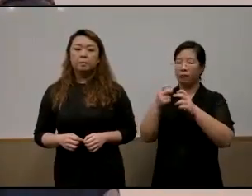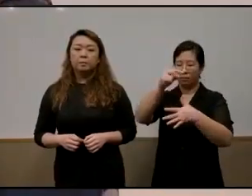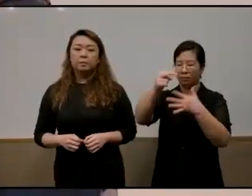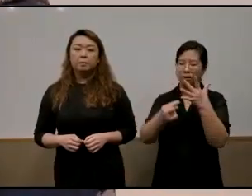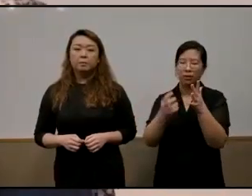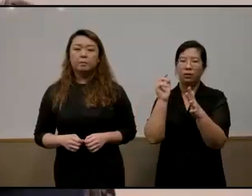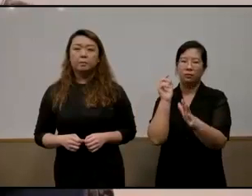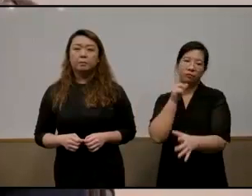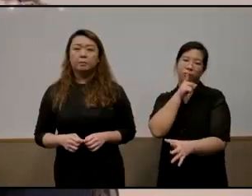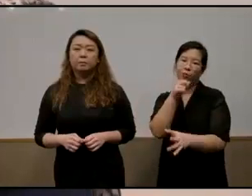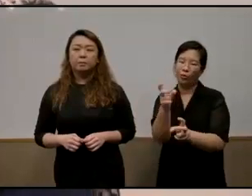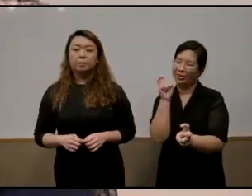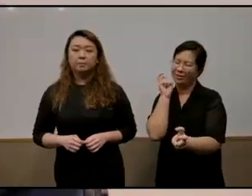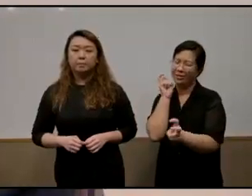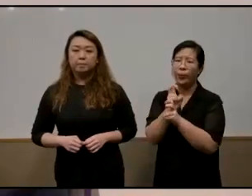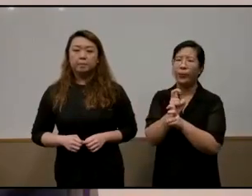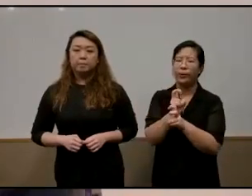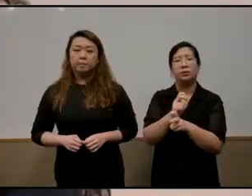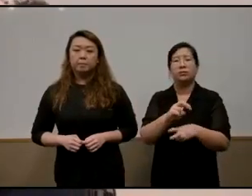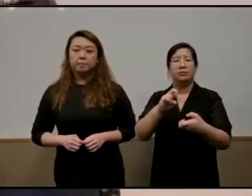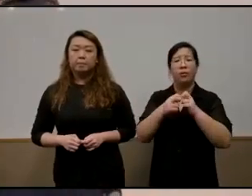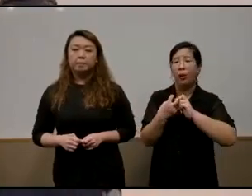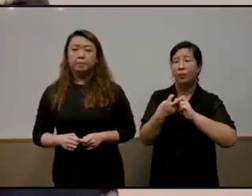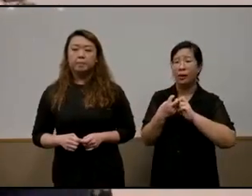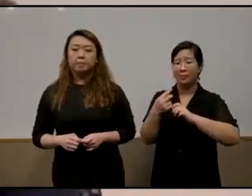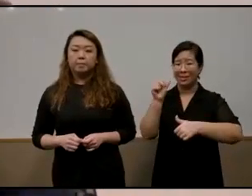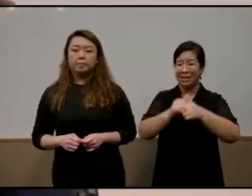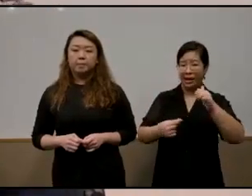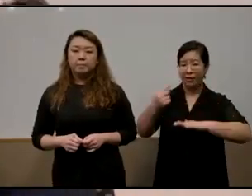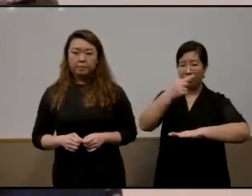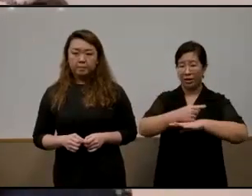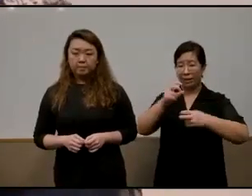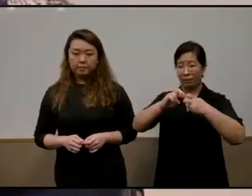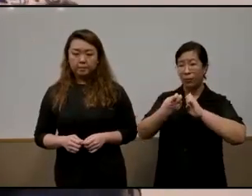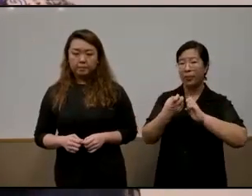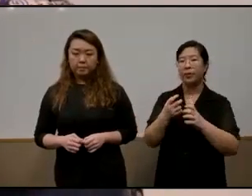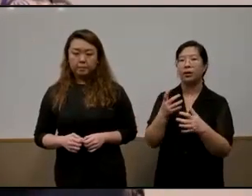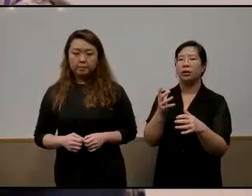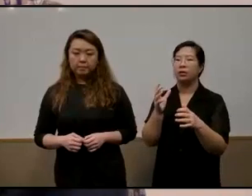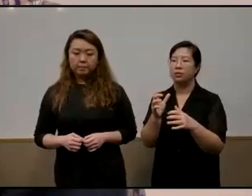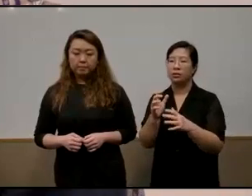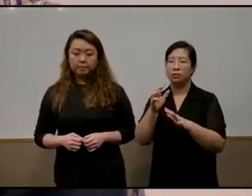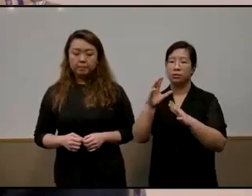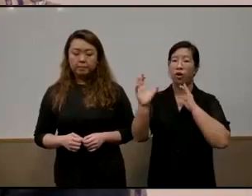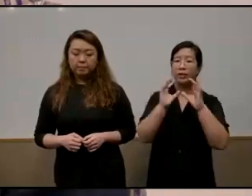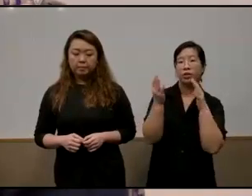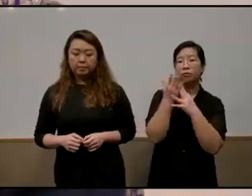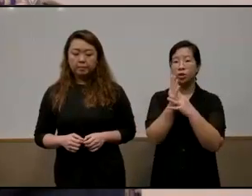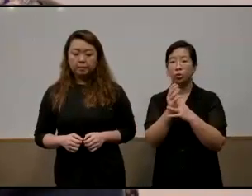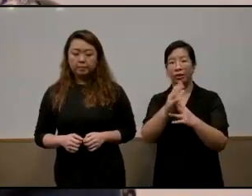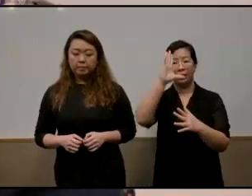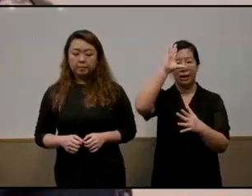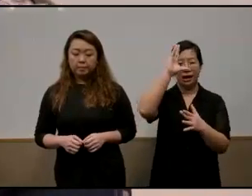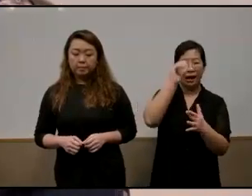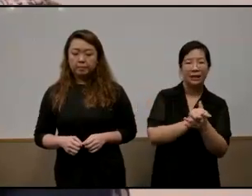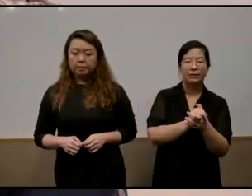difficult problems uh-to-day problems uh not long term the conversation between husband and wife uh not necessarily